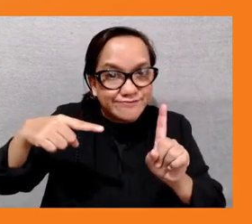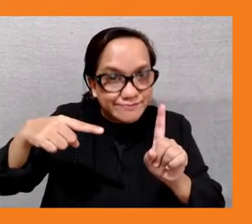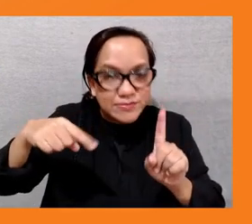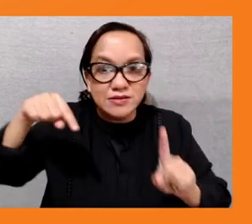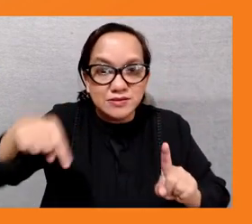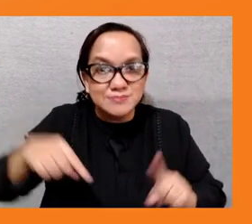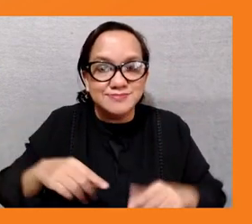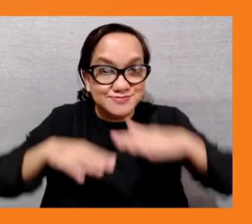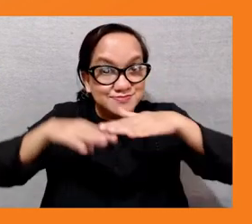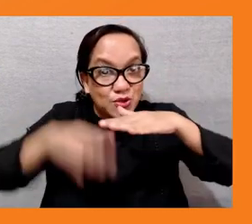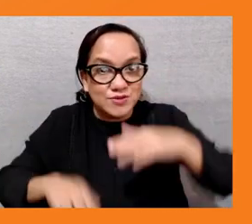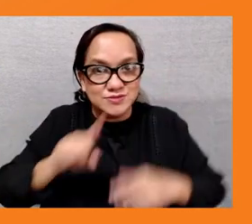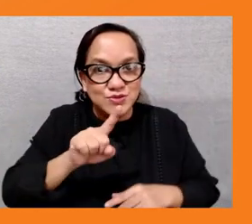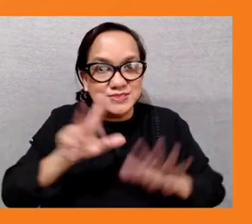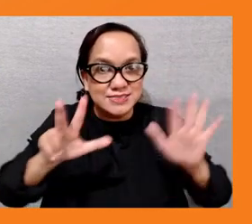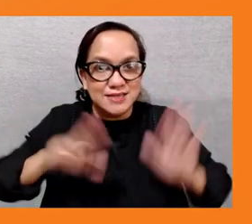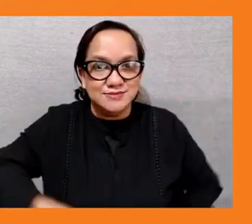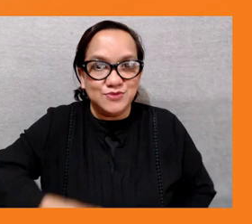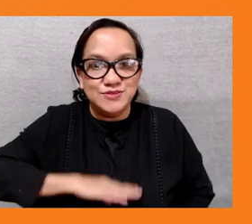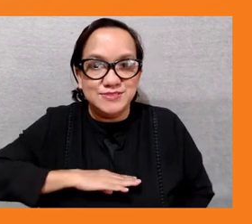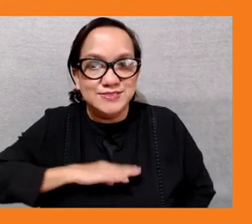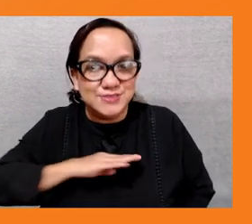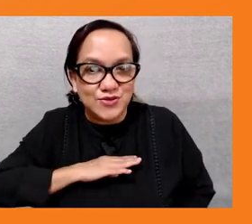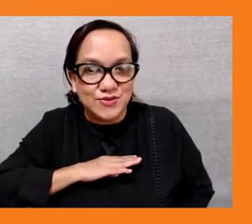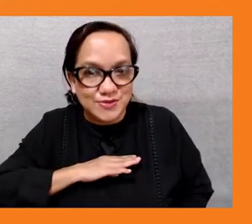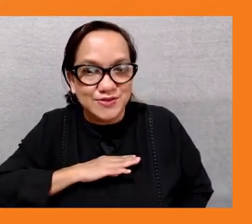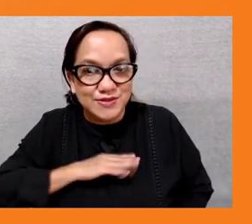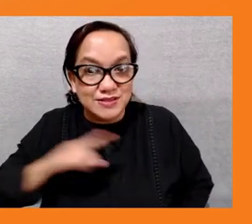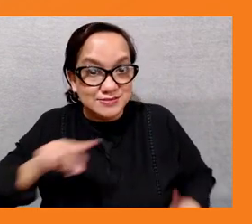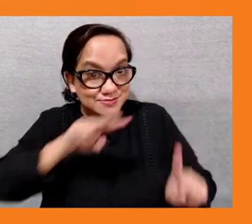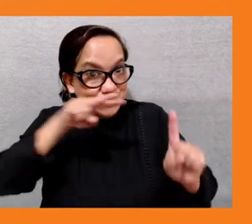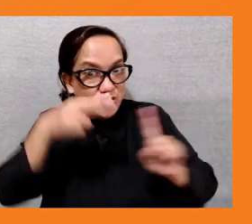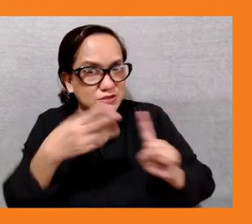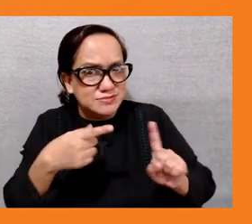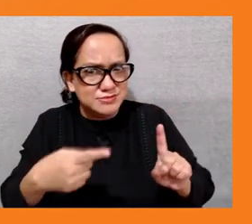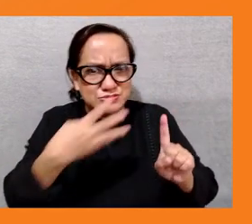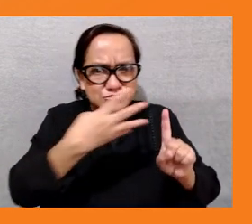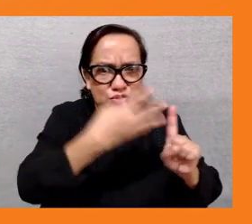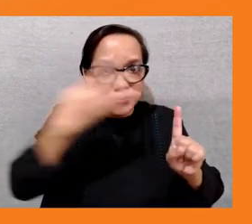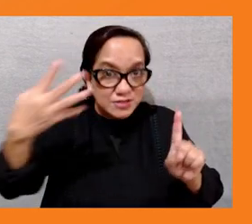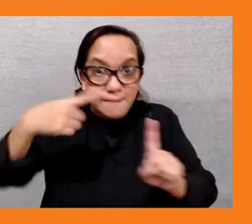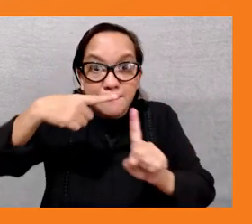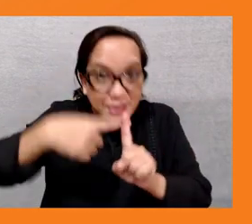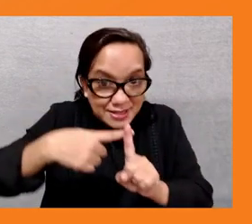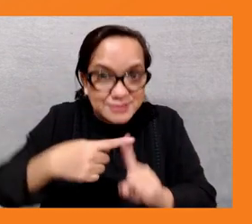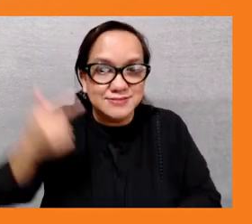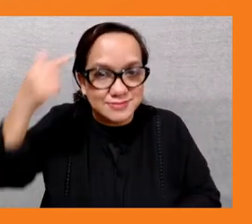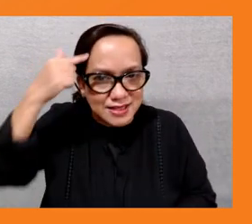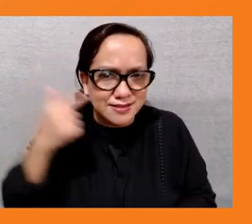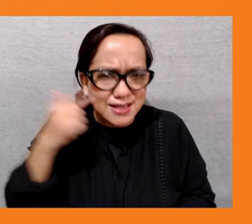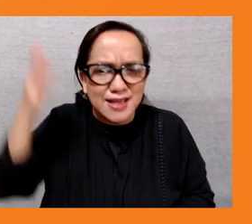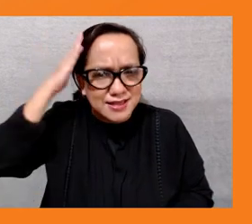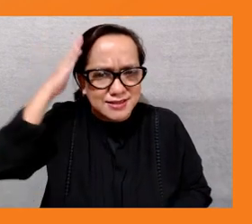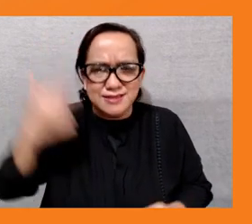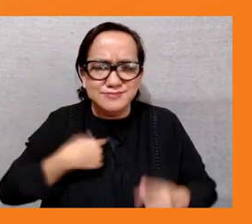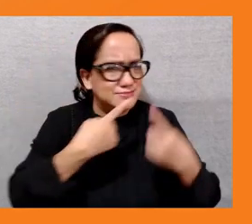gender inequality in timor-lessed is still high due to patriarchal system in the country especially